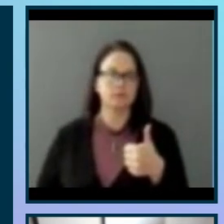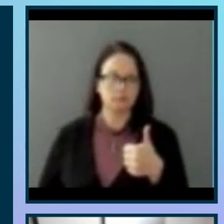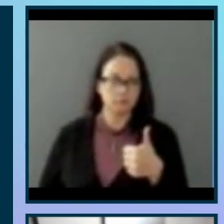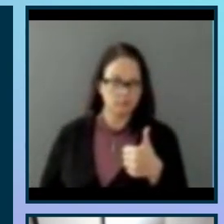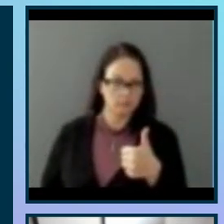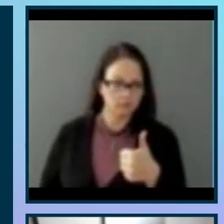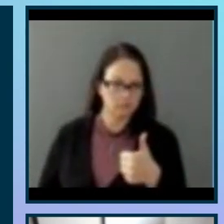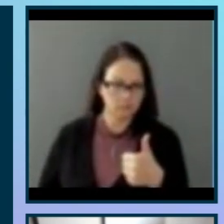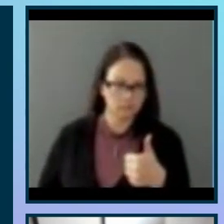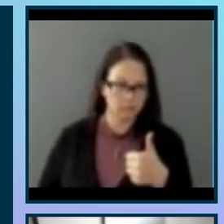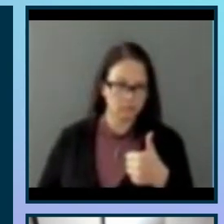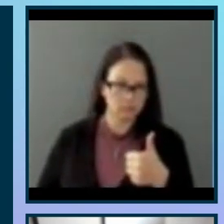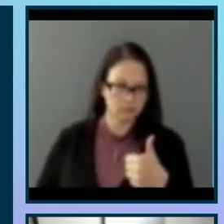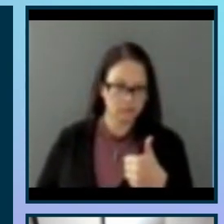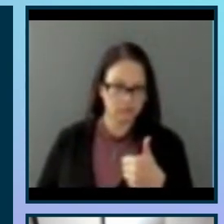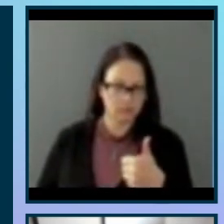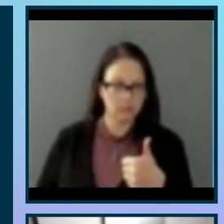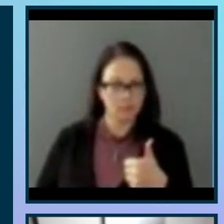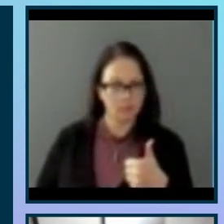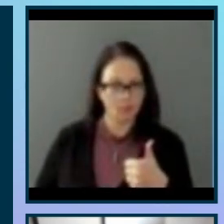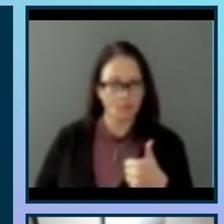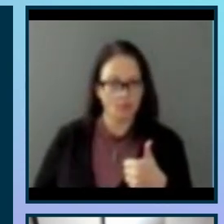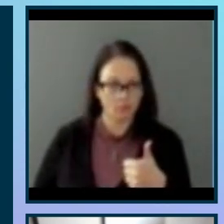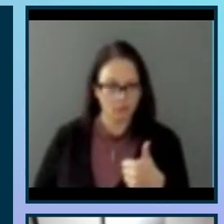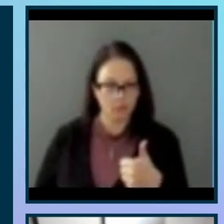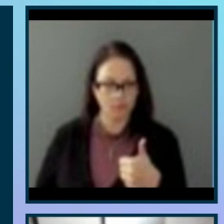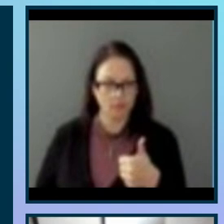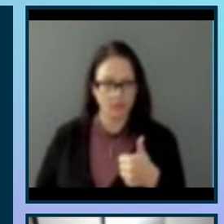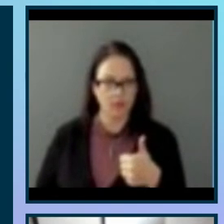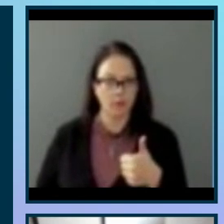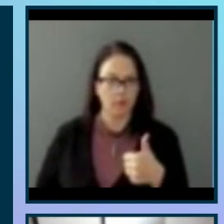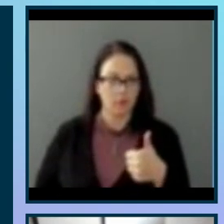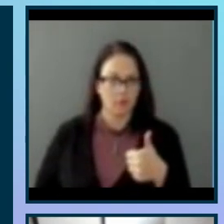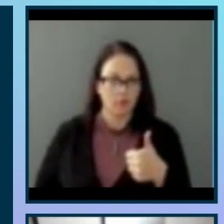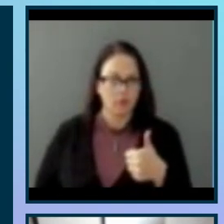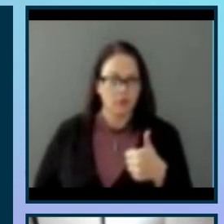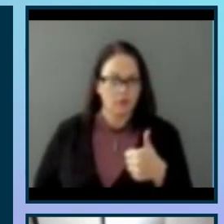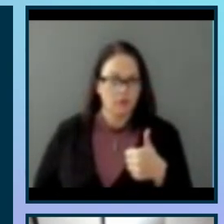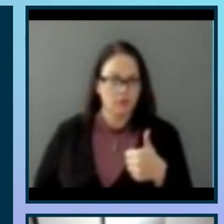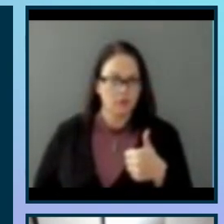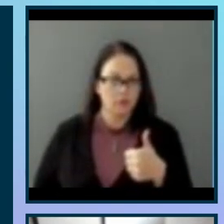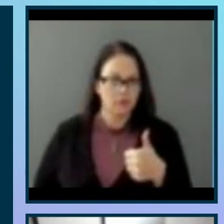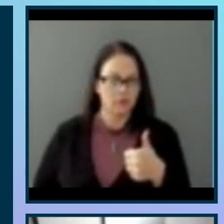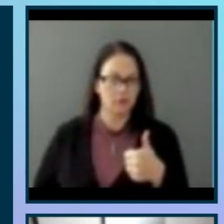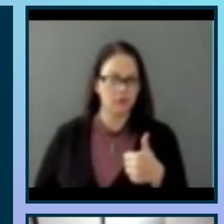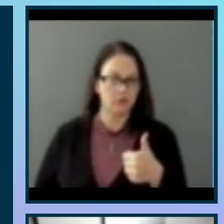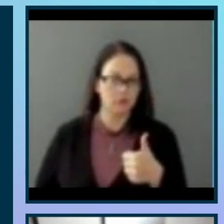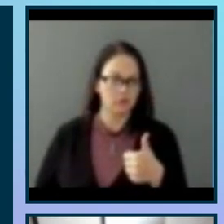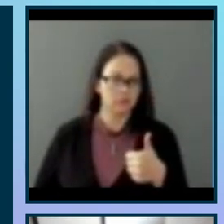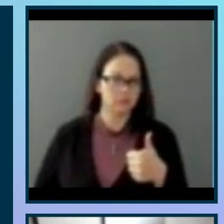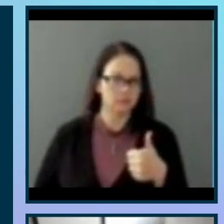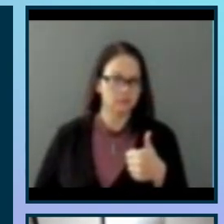screen reader users use a keyboard, not a mouse, they are not restricted to the same limited set of keyboard commands as other keyboard